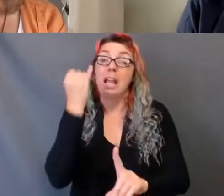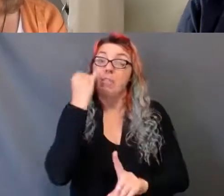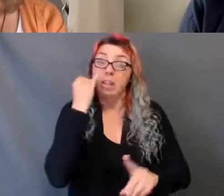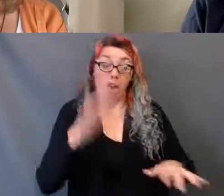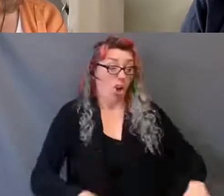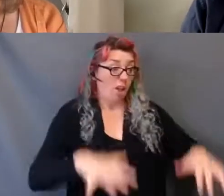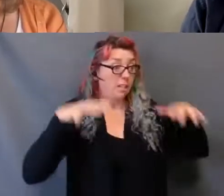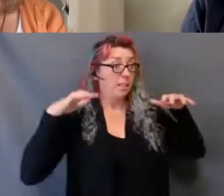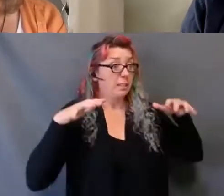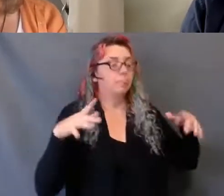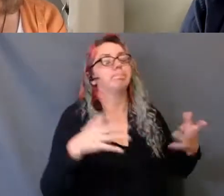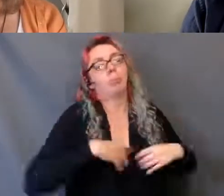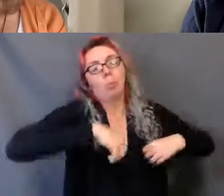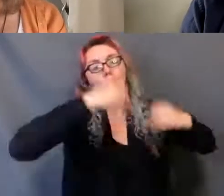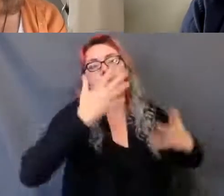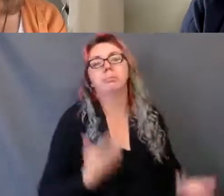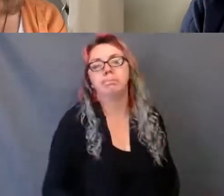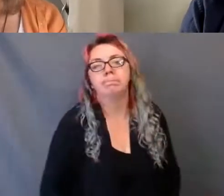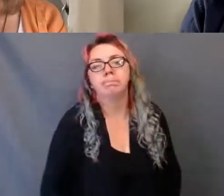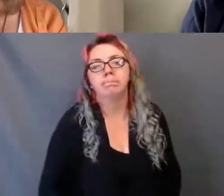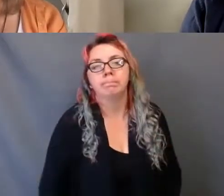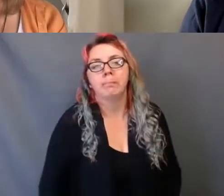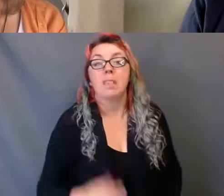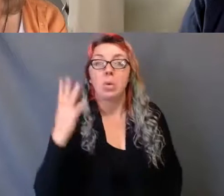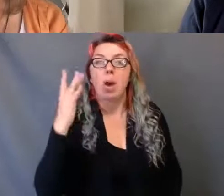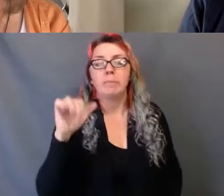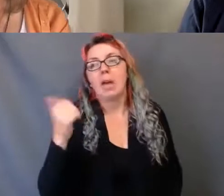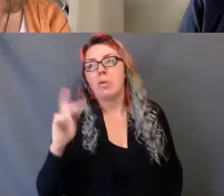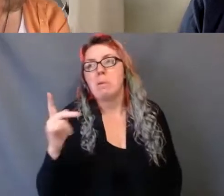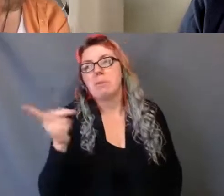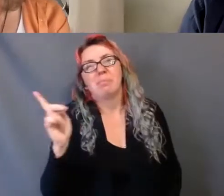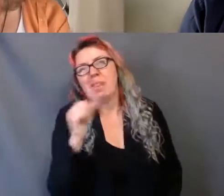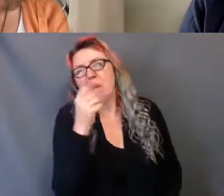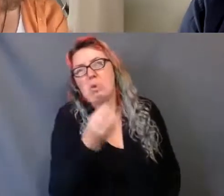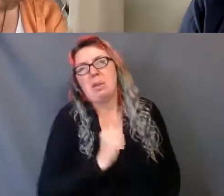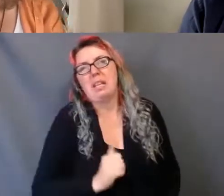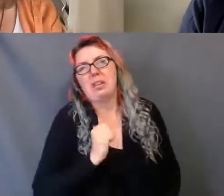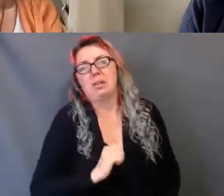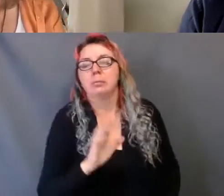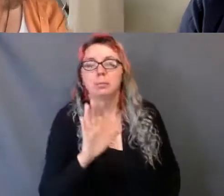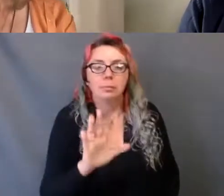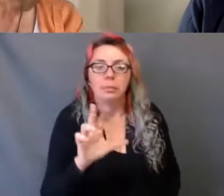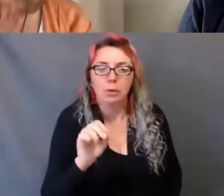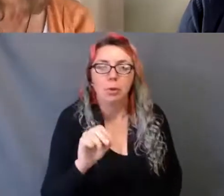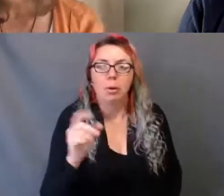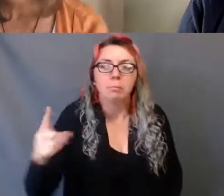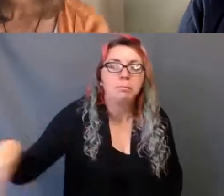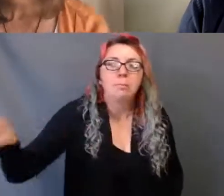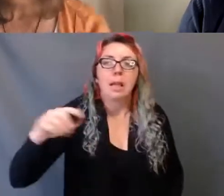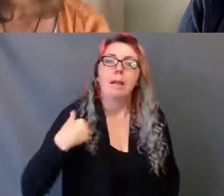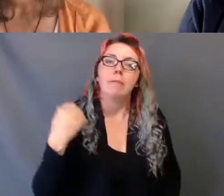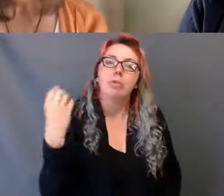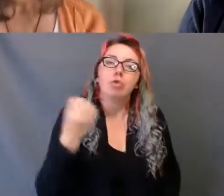because those people don't go to the theatre. It's because they have no reason to. It's because